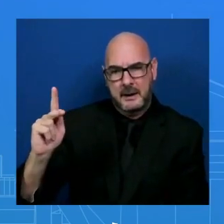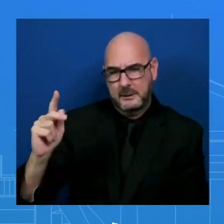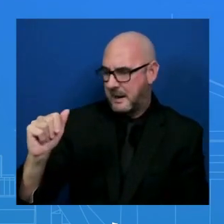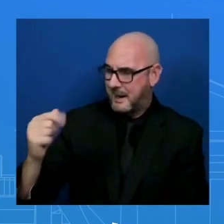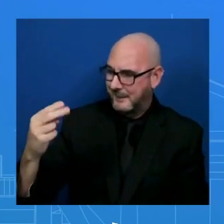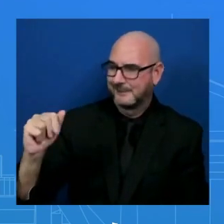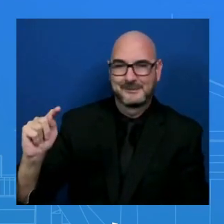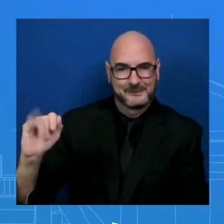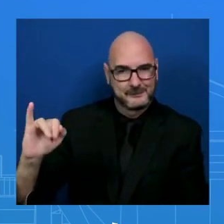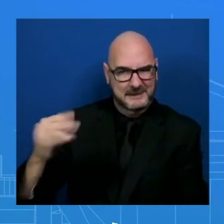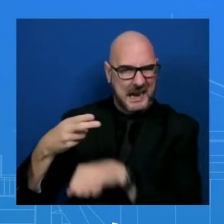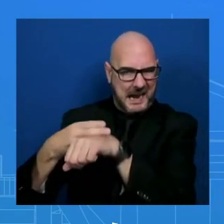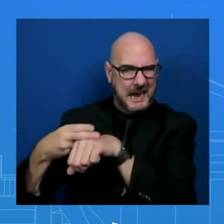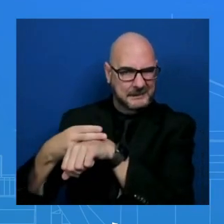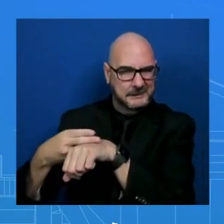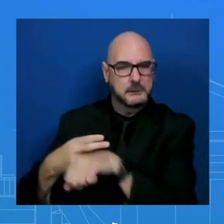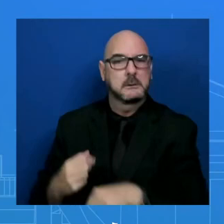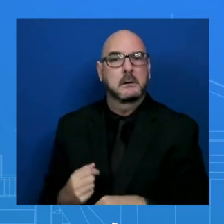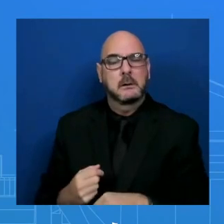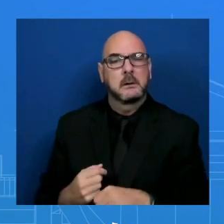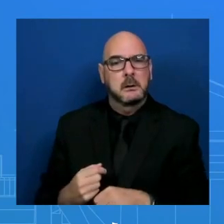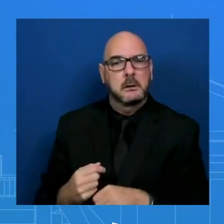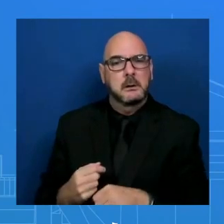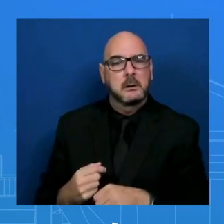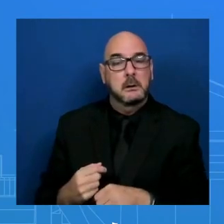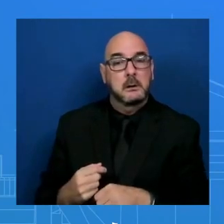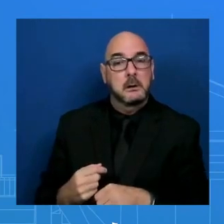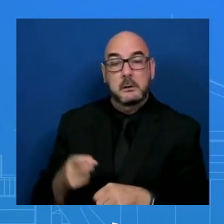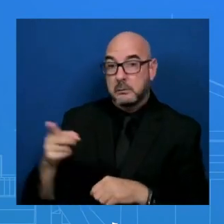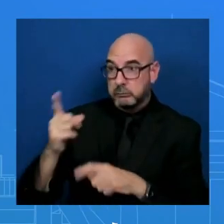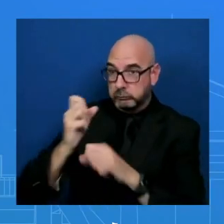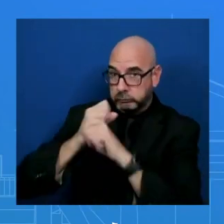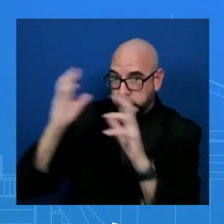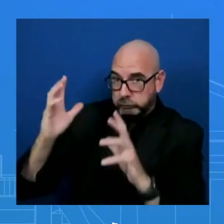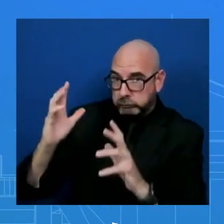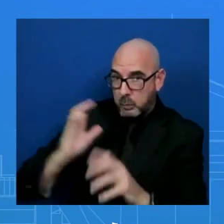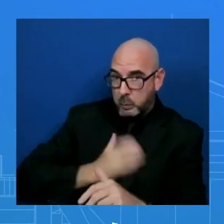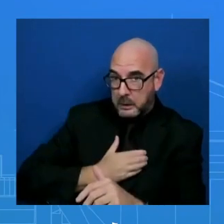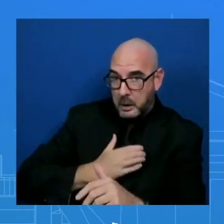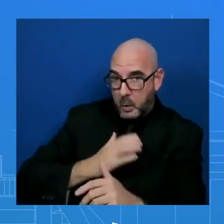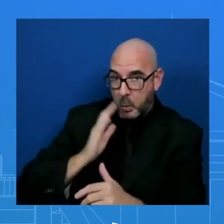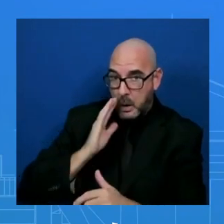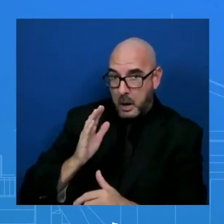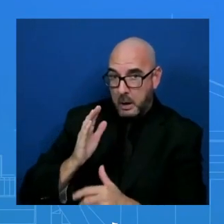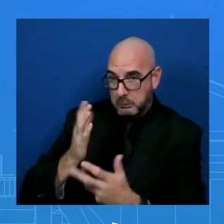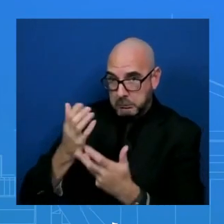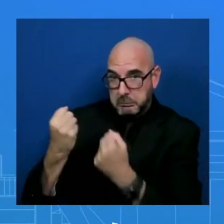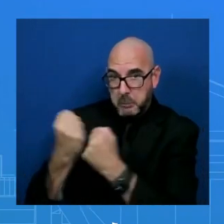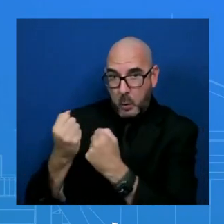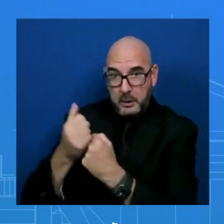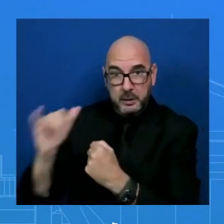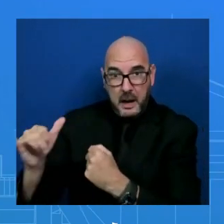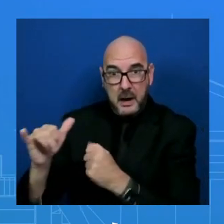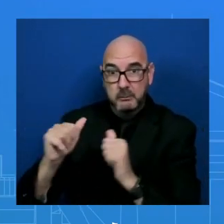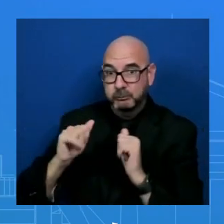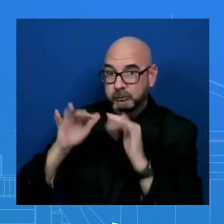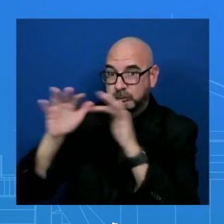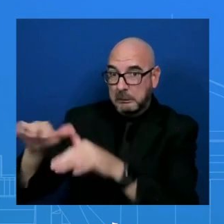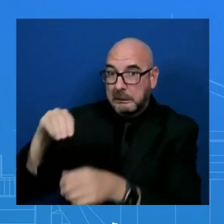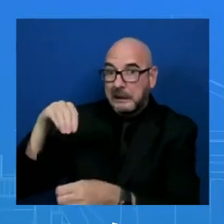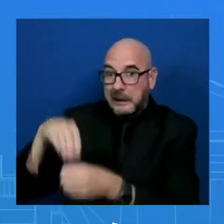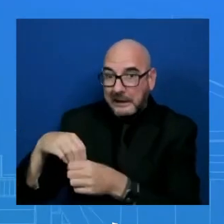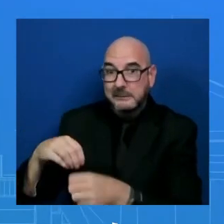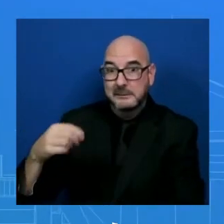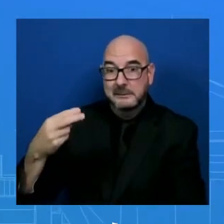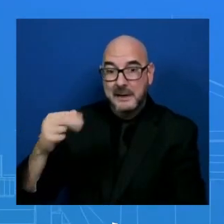front into the streets in Haiti and actually secure key ports and bridges and so forth? What